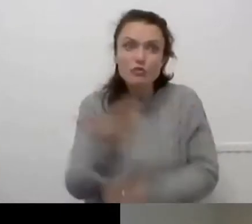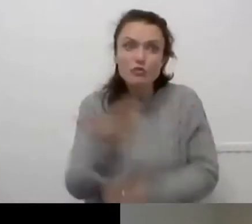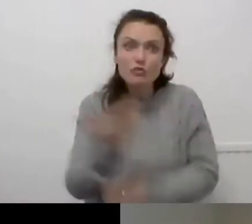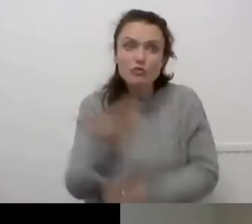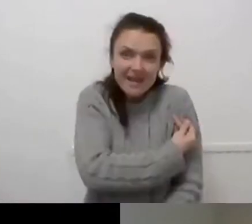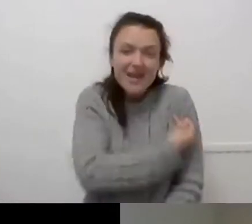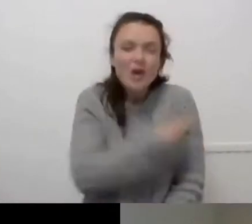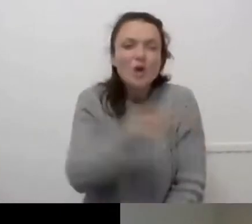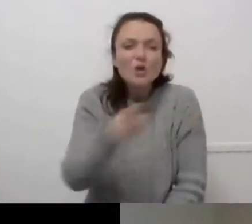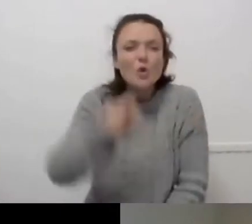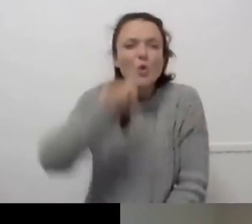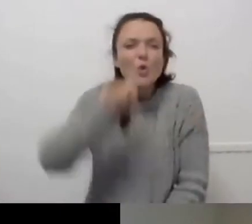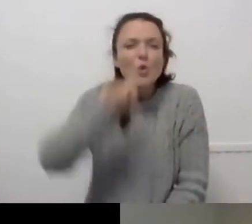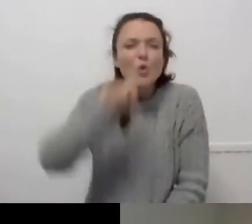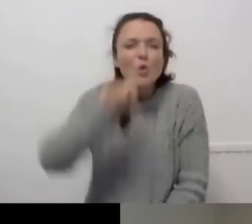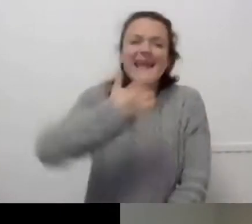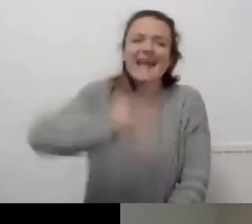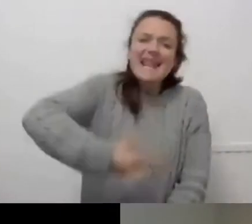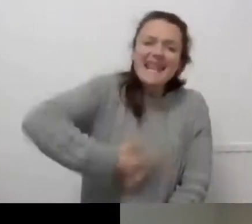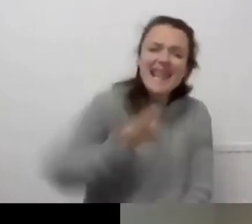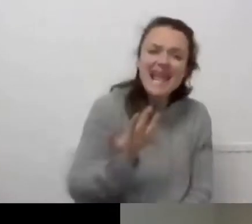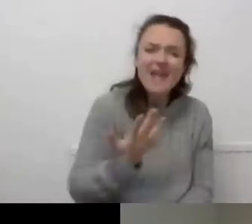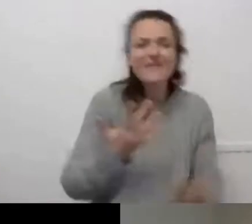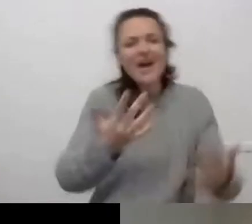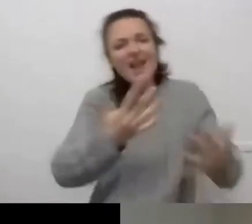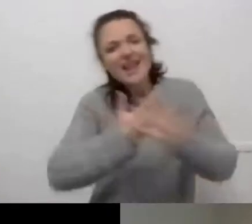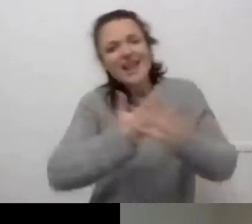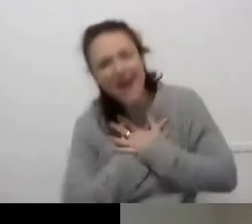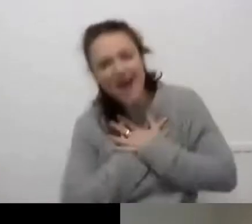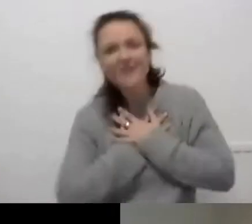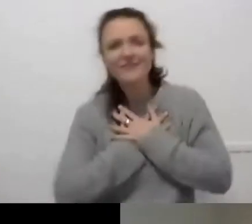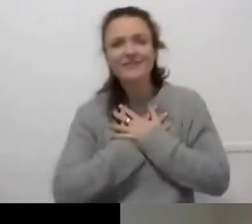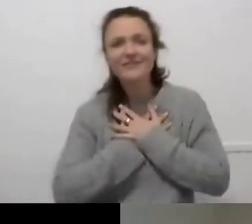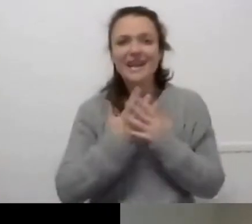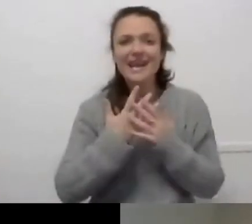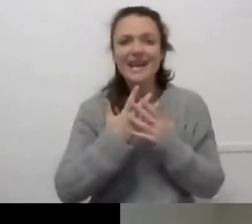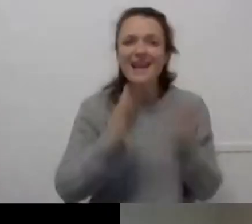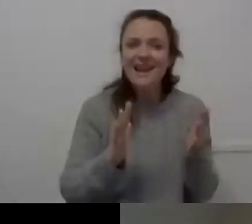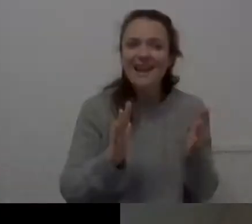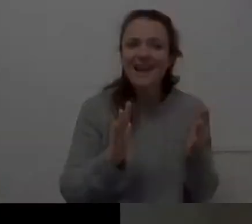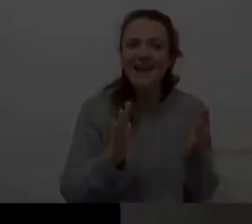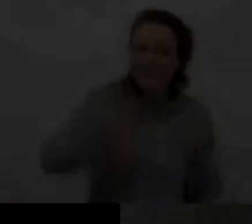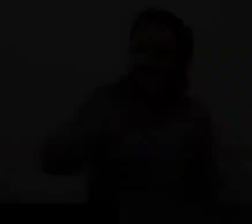love and enjoy life to the fullest. We're in it together. Let's get out of it together.